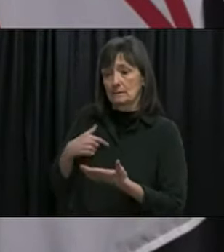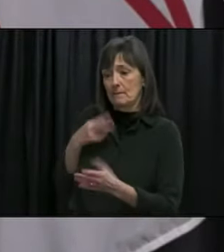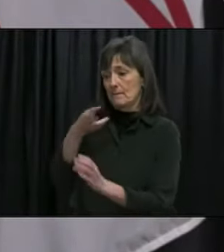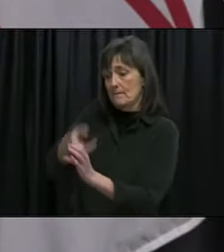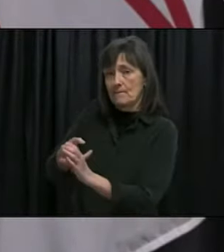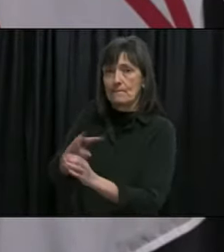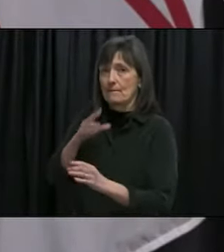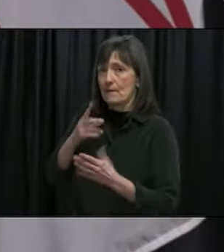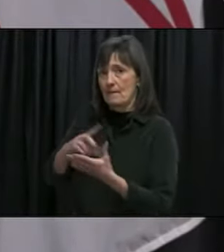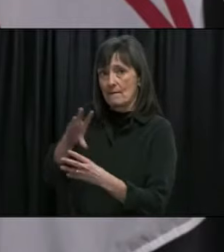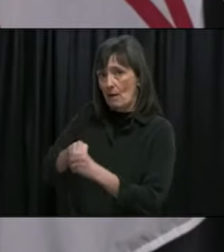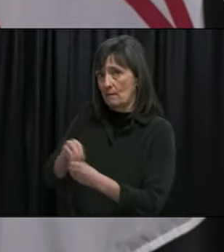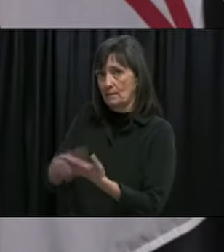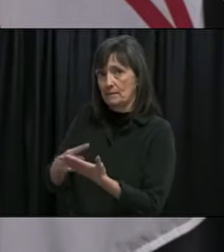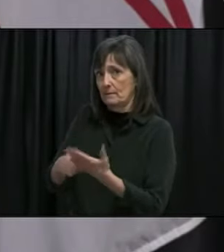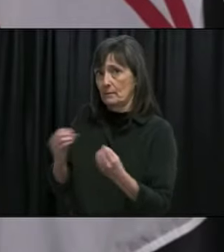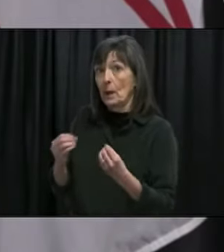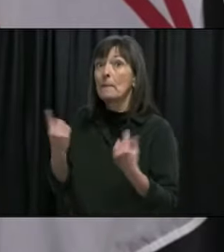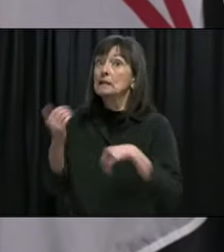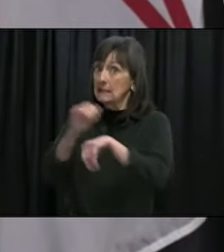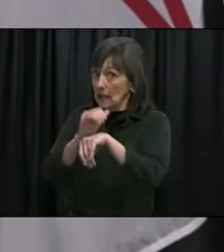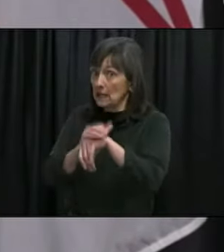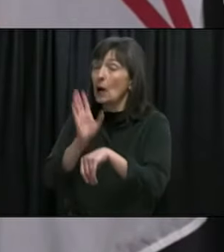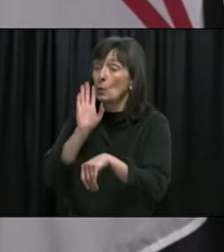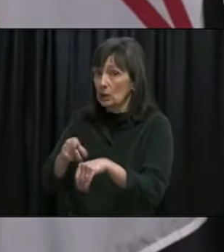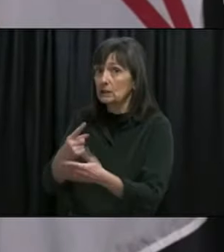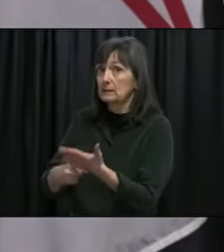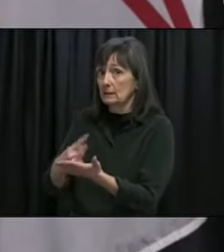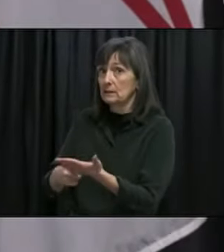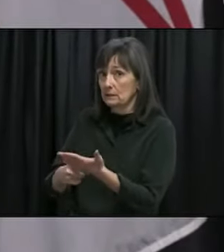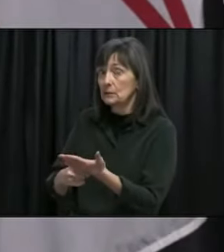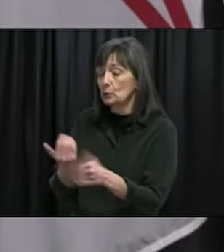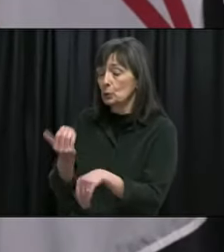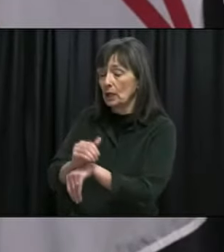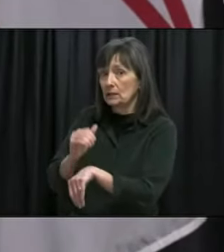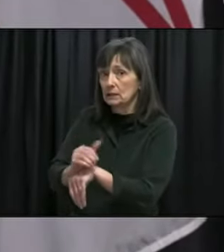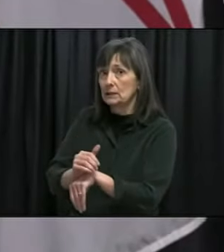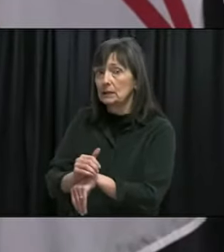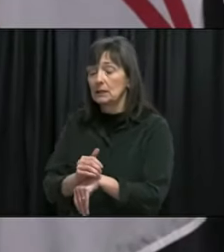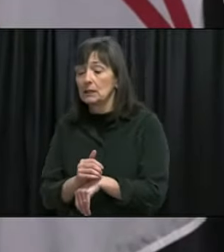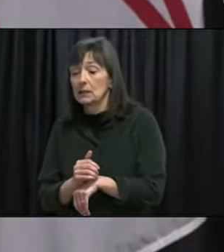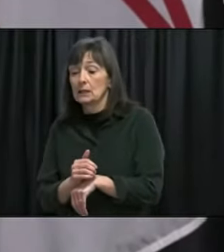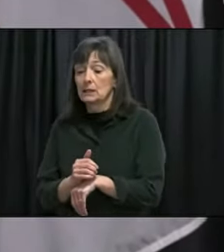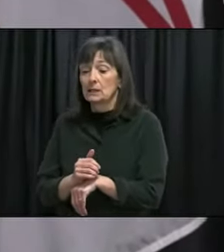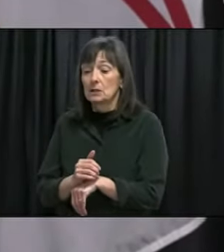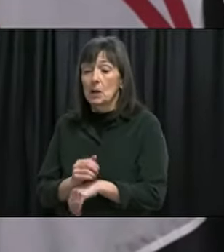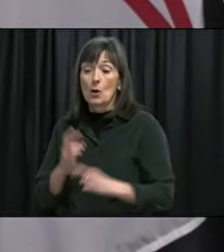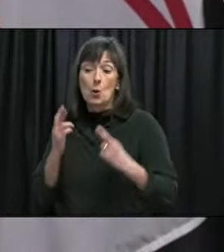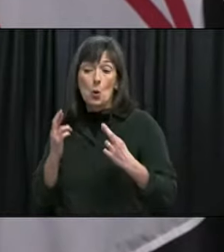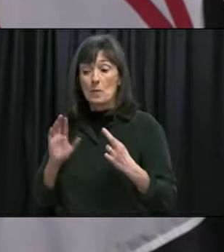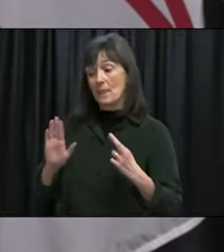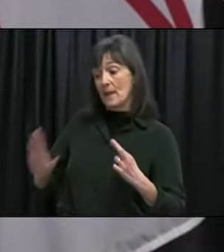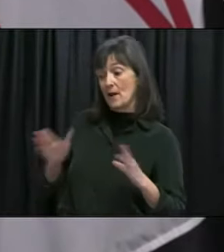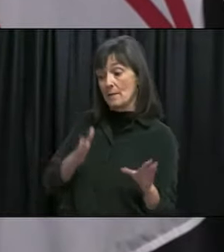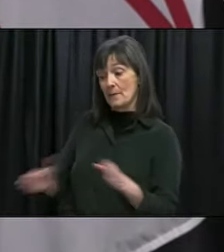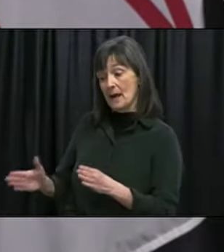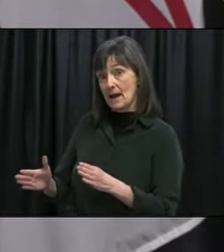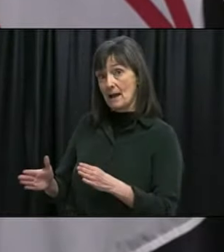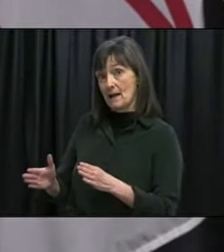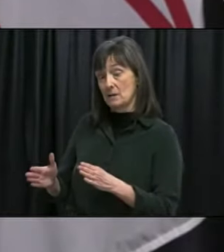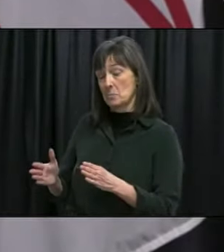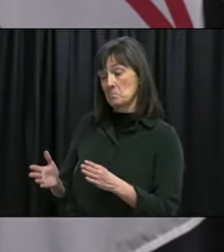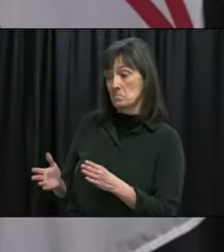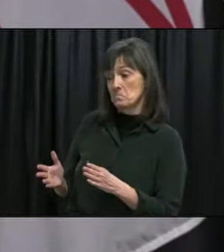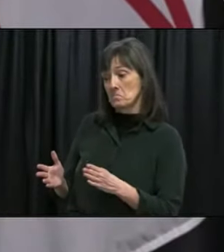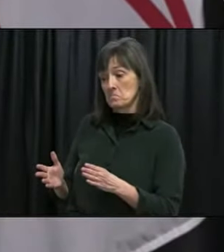Atlantic bubble and maritime bubble including Newfoundland and I'm quite hopeful that we can get there in the timelines that they're discussing our